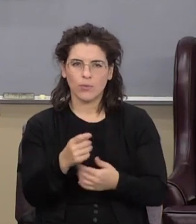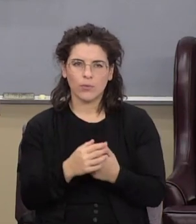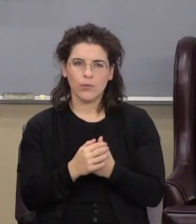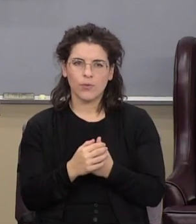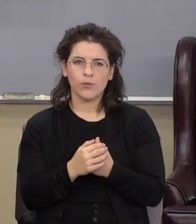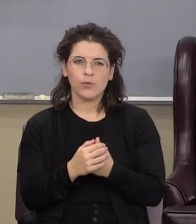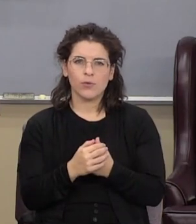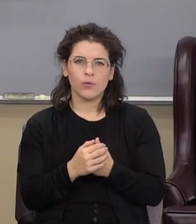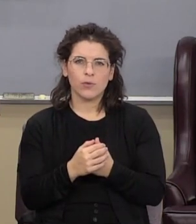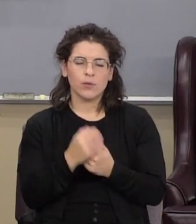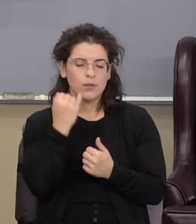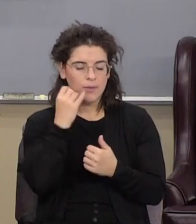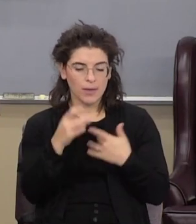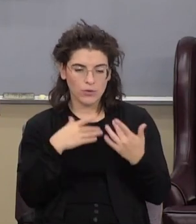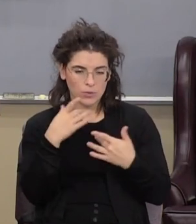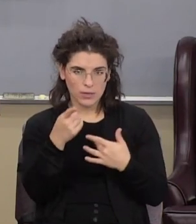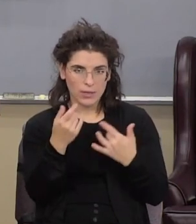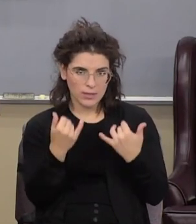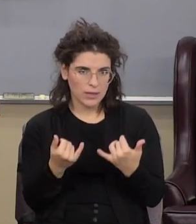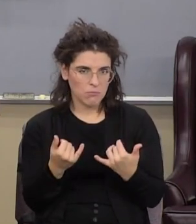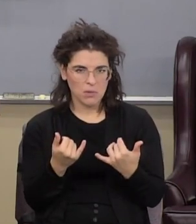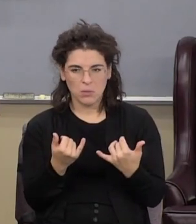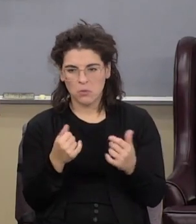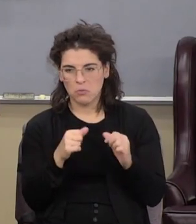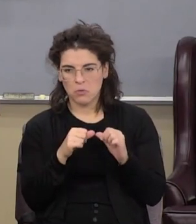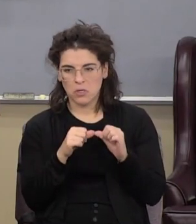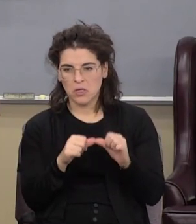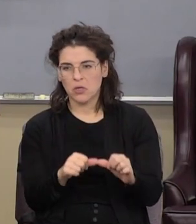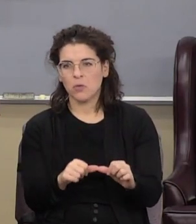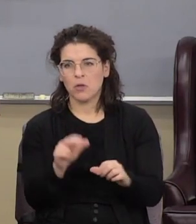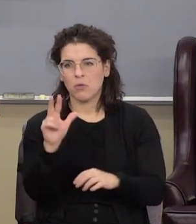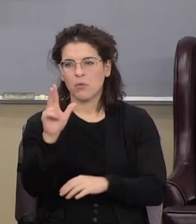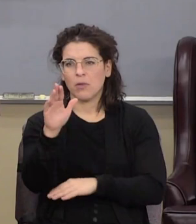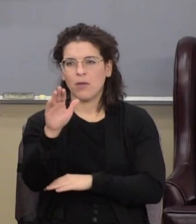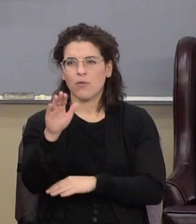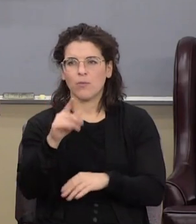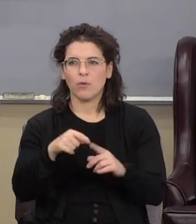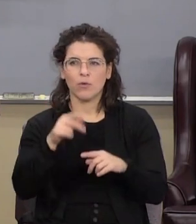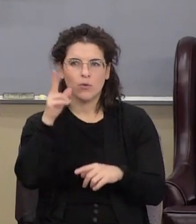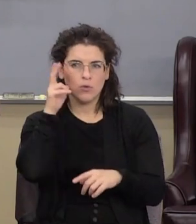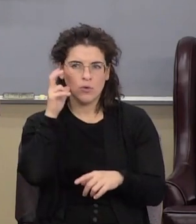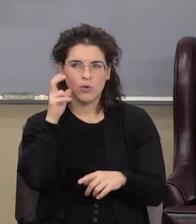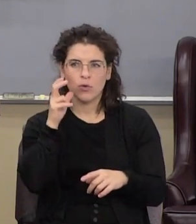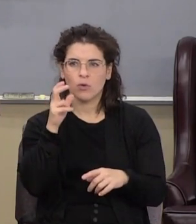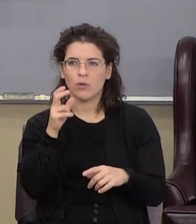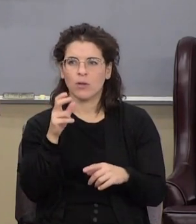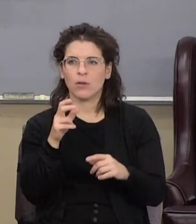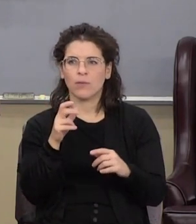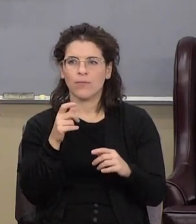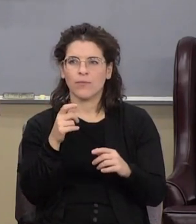if I juiced you up today it would last until about 3 o'clock this afternoon when you heard the score of the Bears game